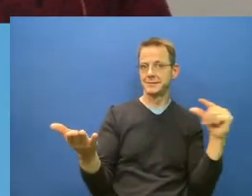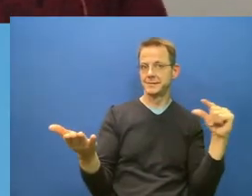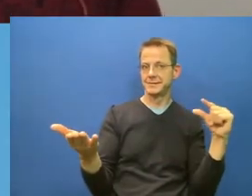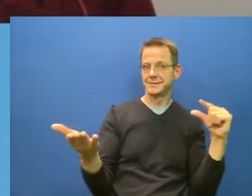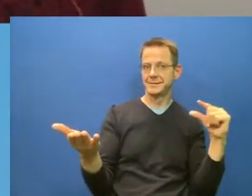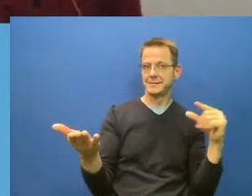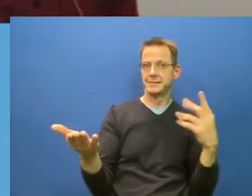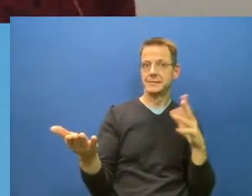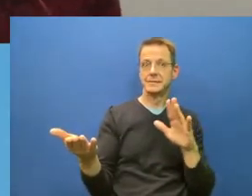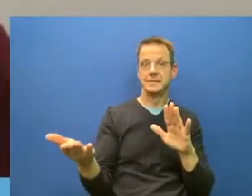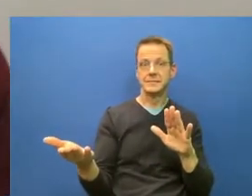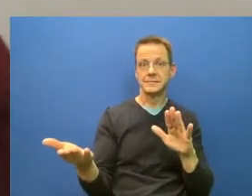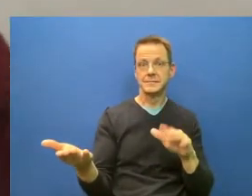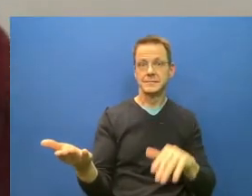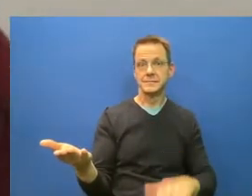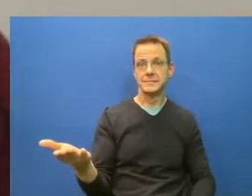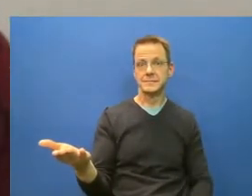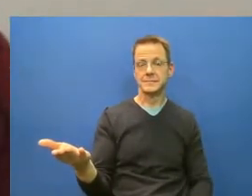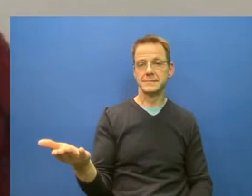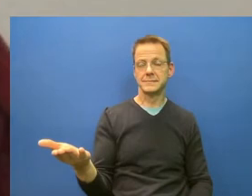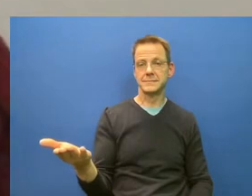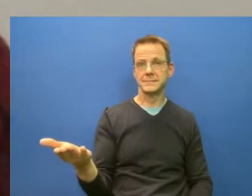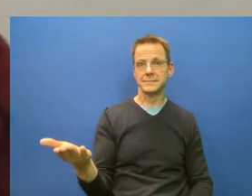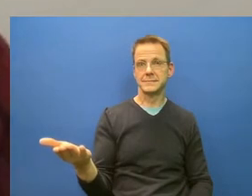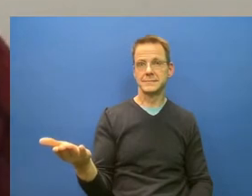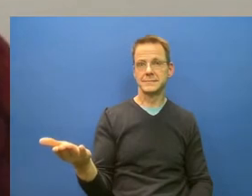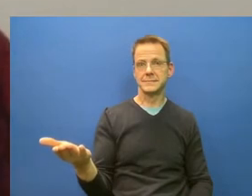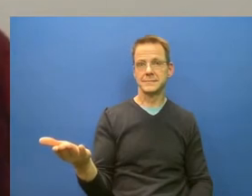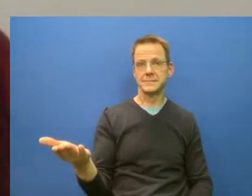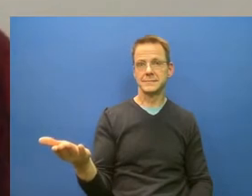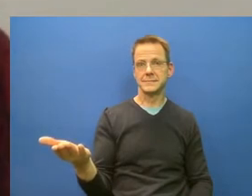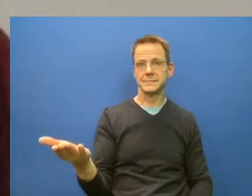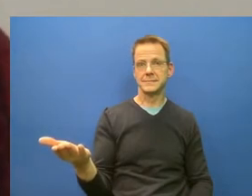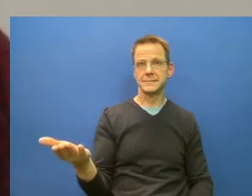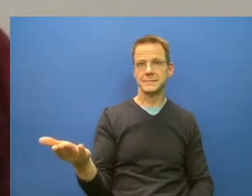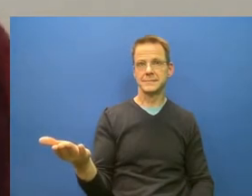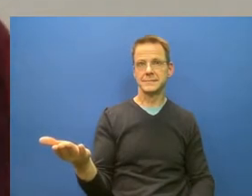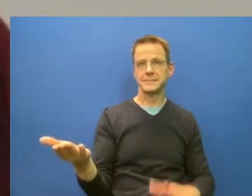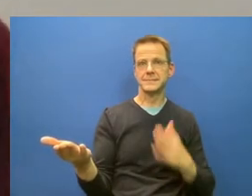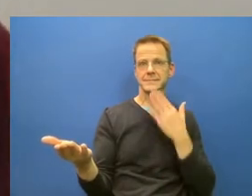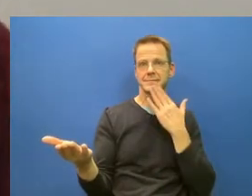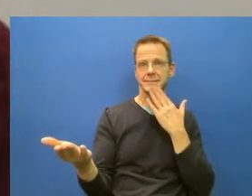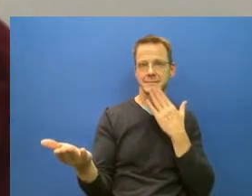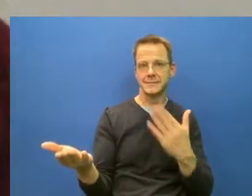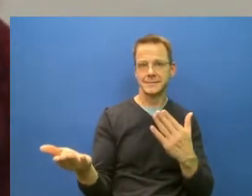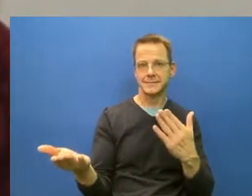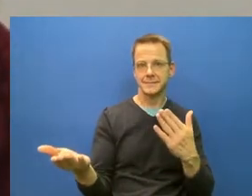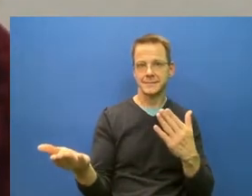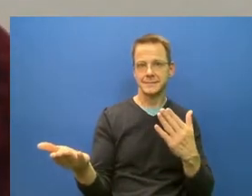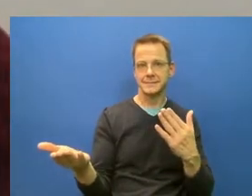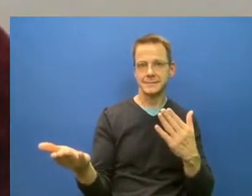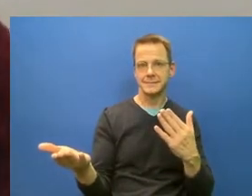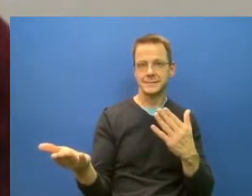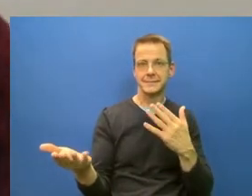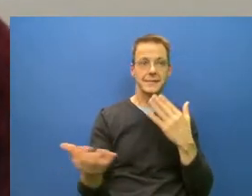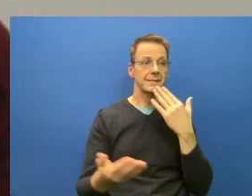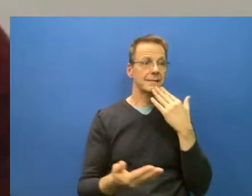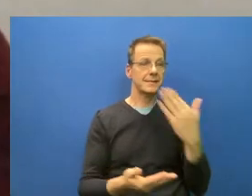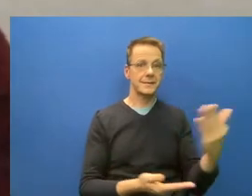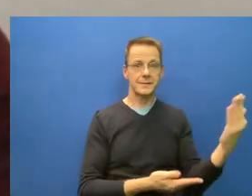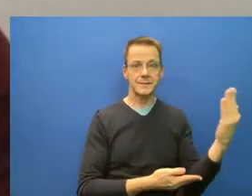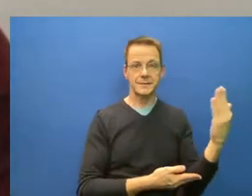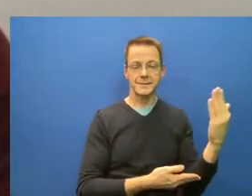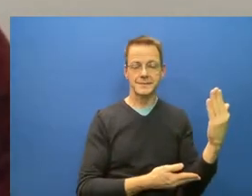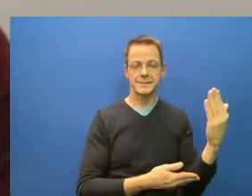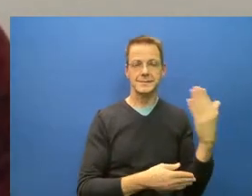Thank you very much, Michelle. Good afternoon, everybody. So I'm doing the numbers today. So